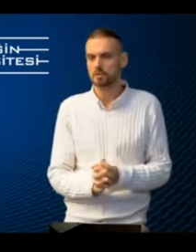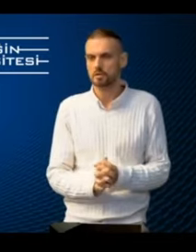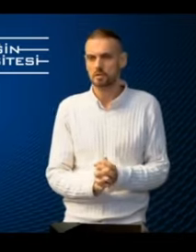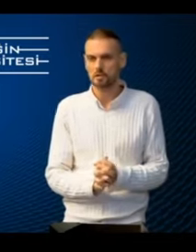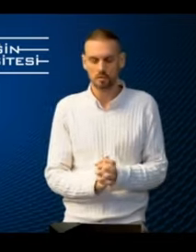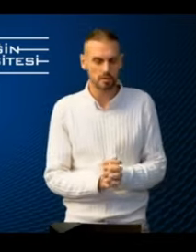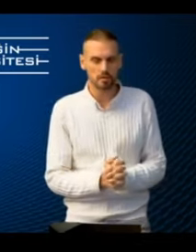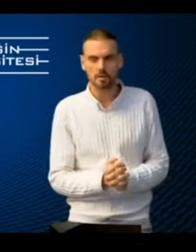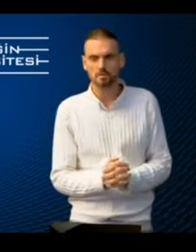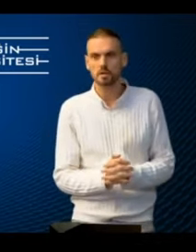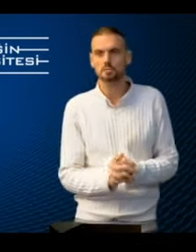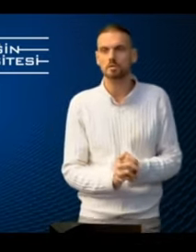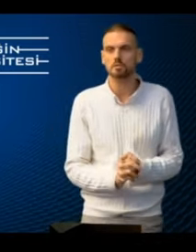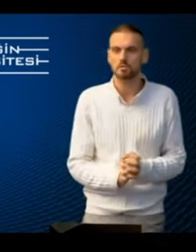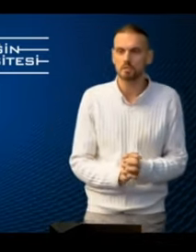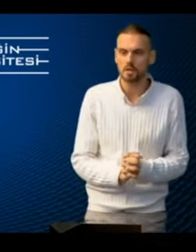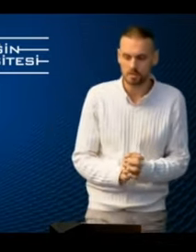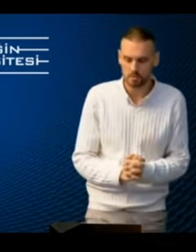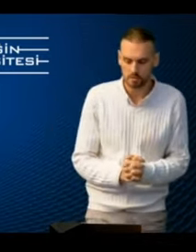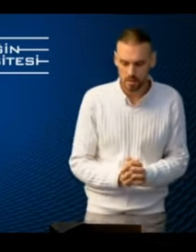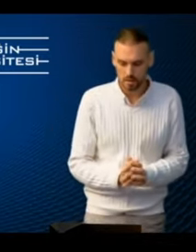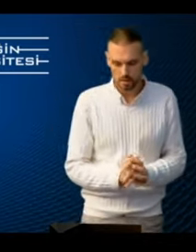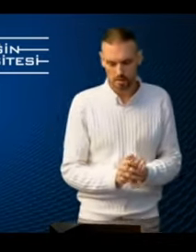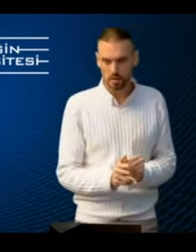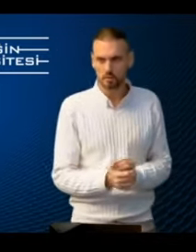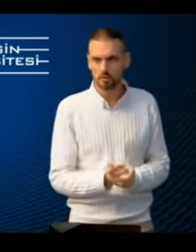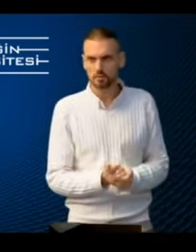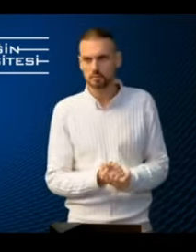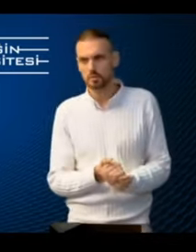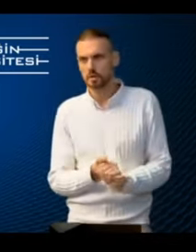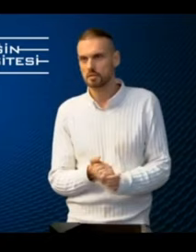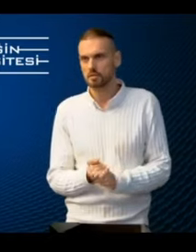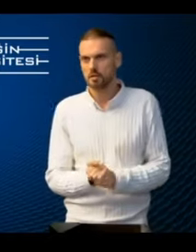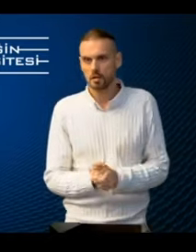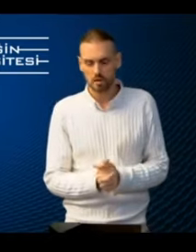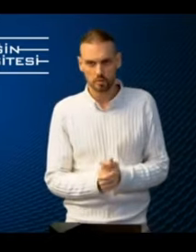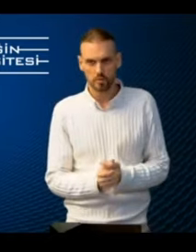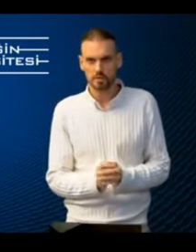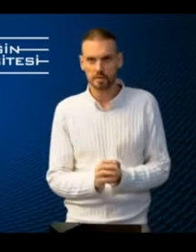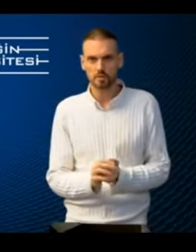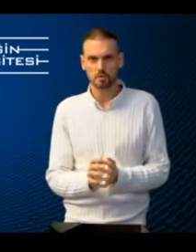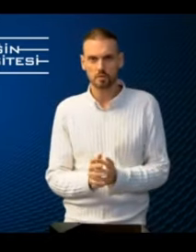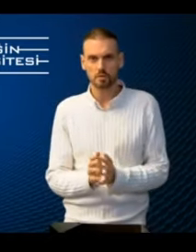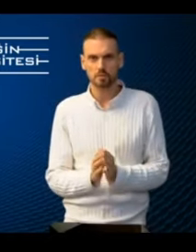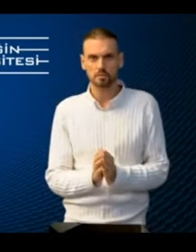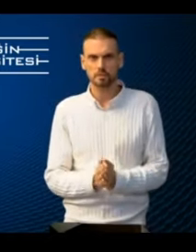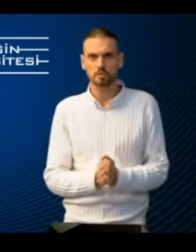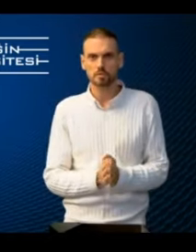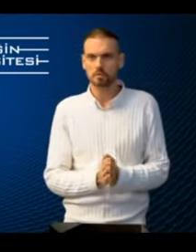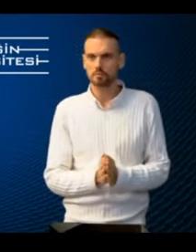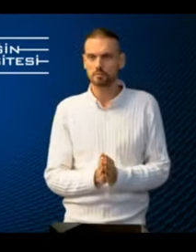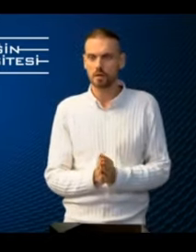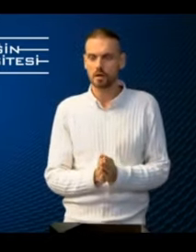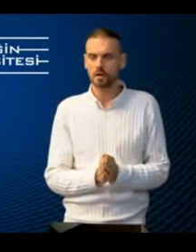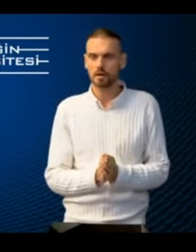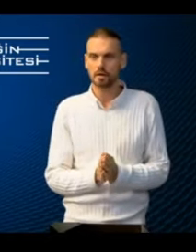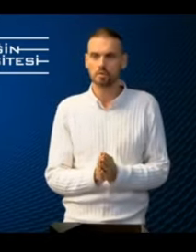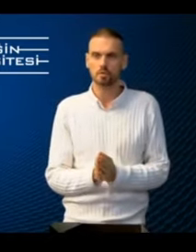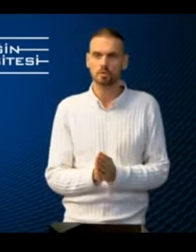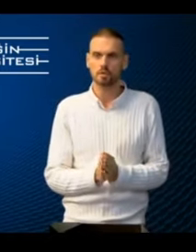Inclusive Aviation International Air Transport Association. And I am from Spain, European Network for Accessible Tourism,